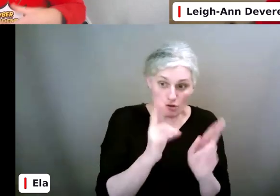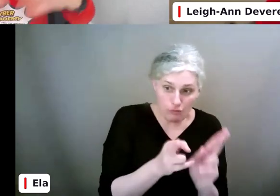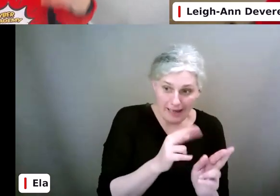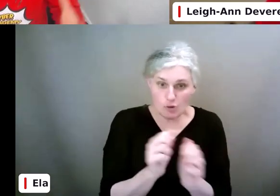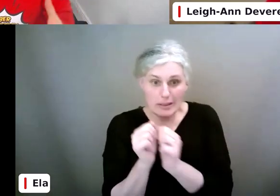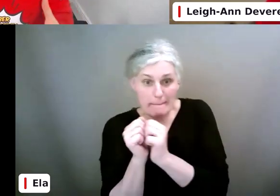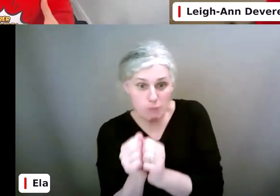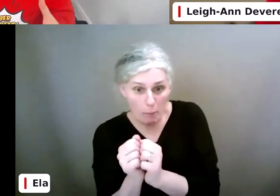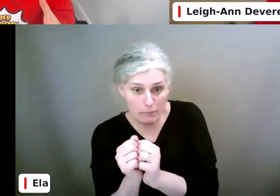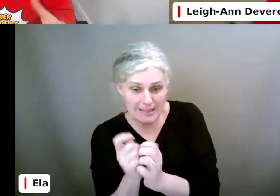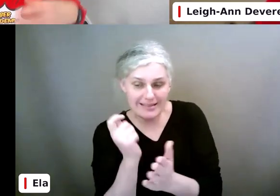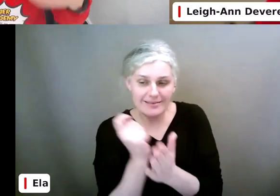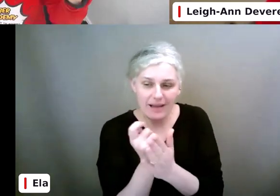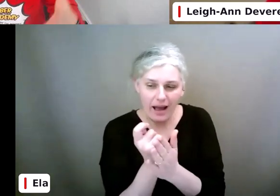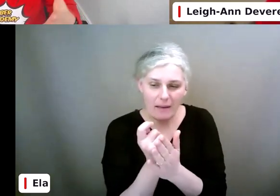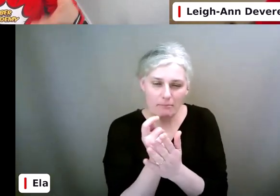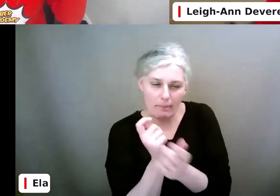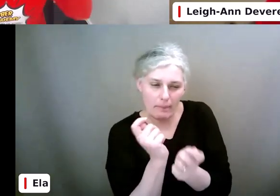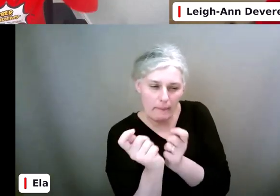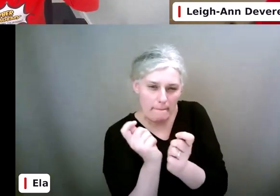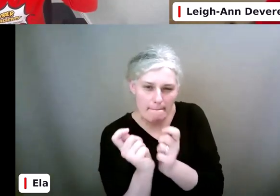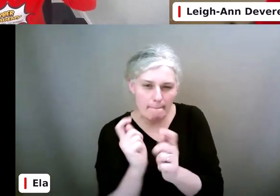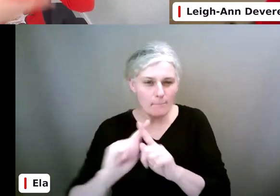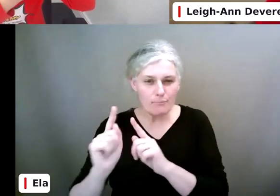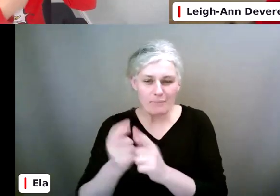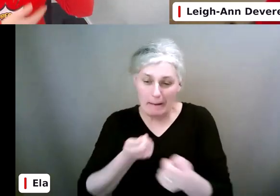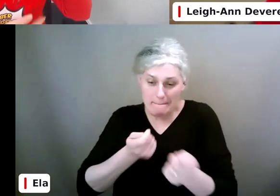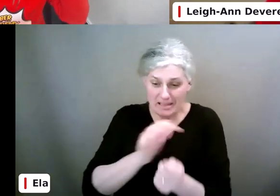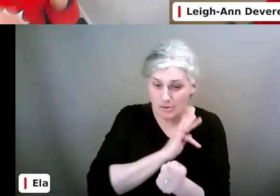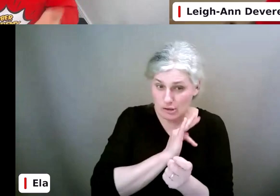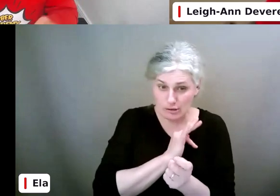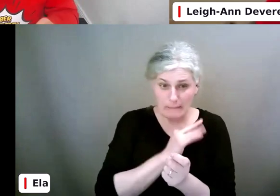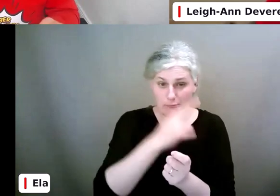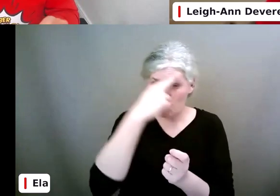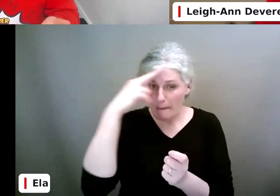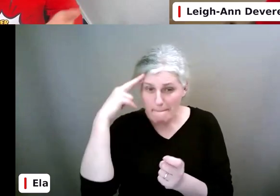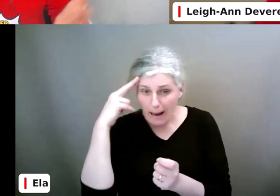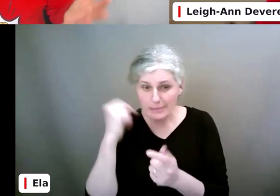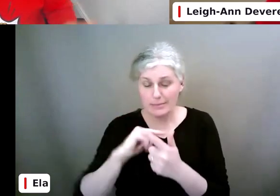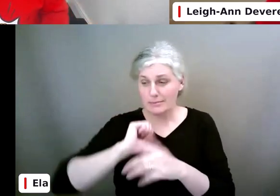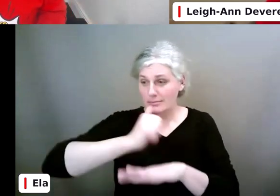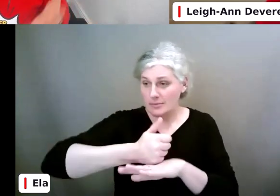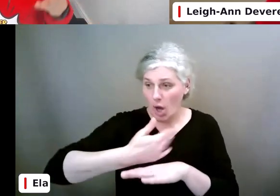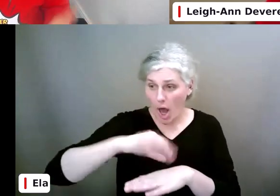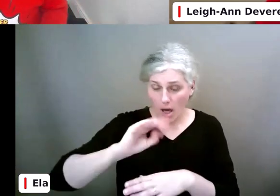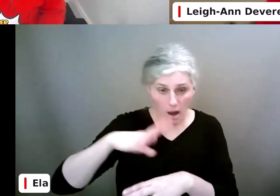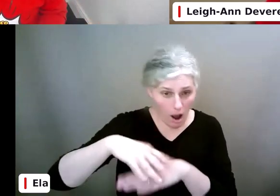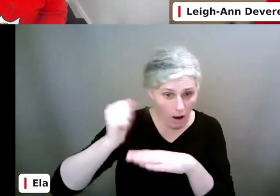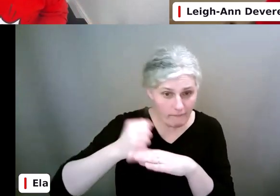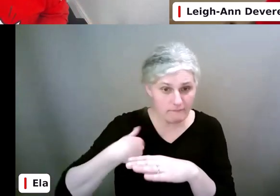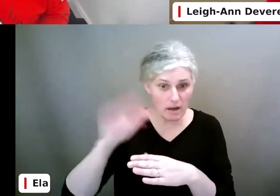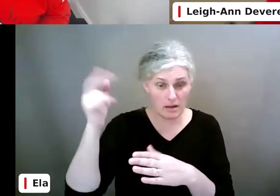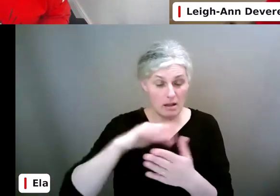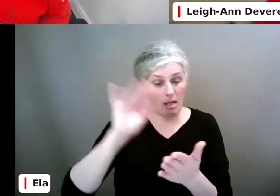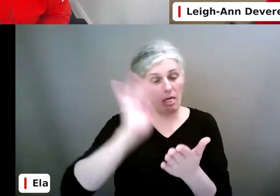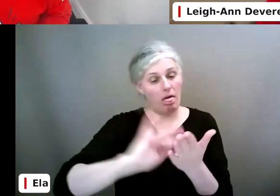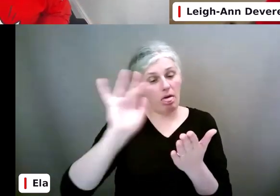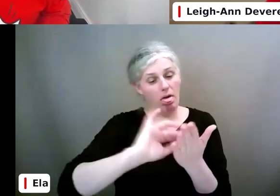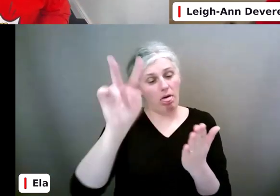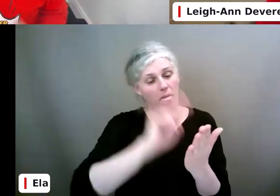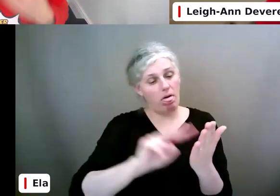Time, how much time, reminders, get them to log off, mindless scrolling. That does nothing for nobody.